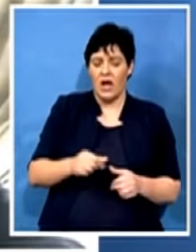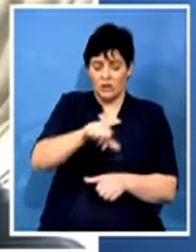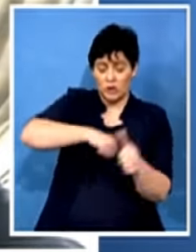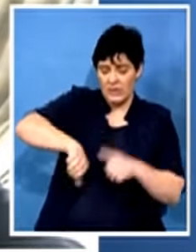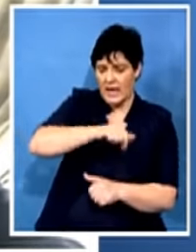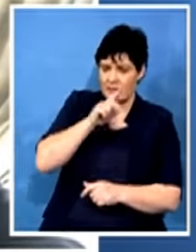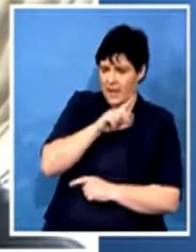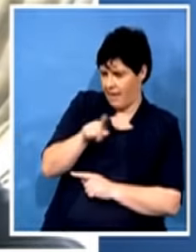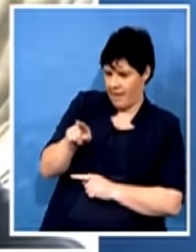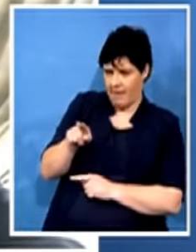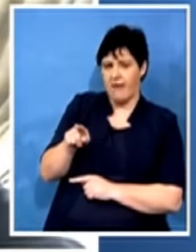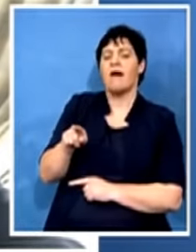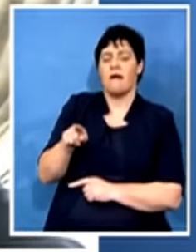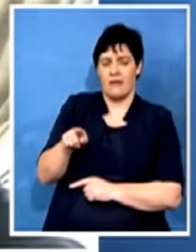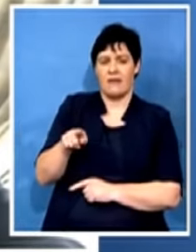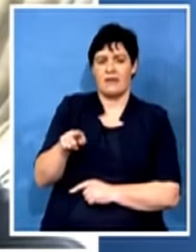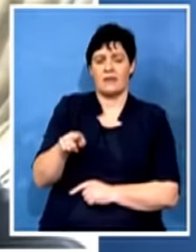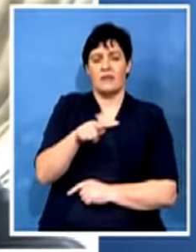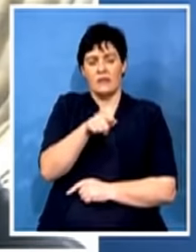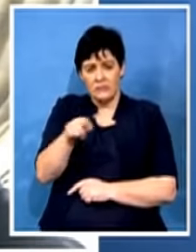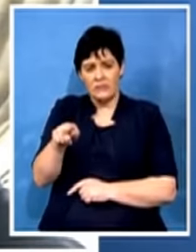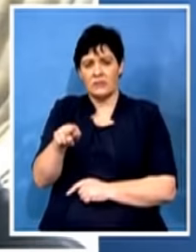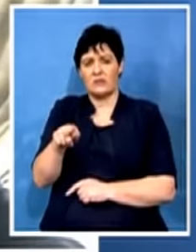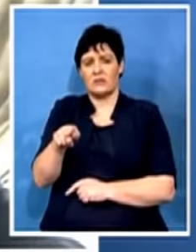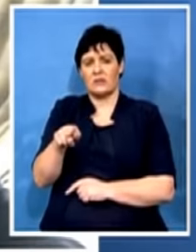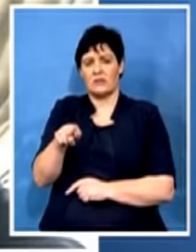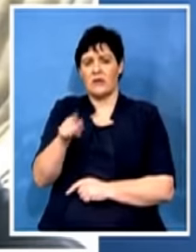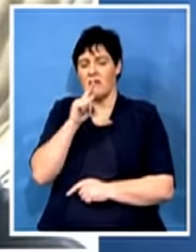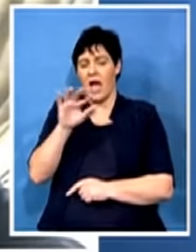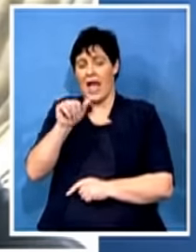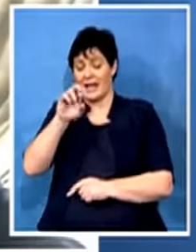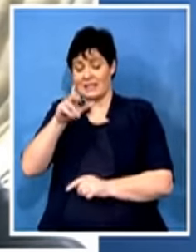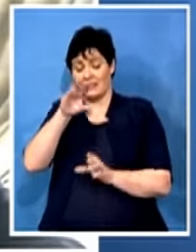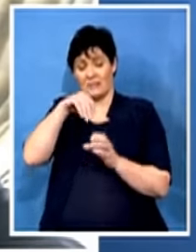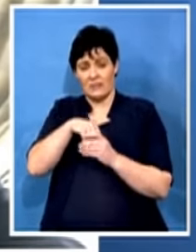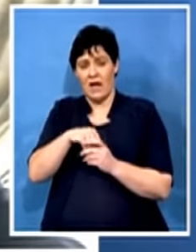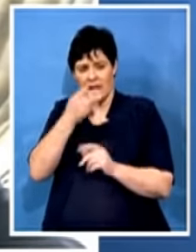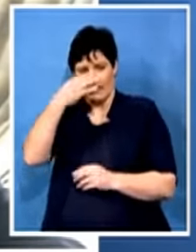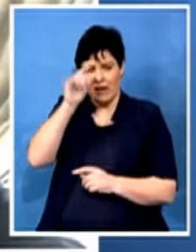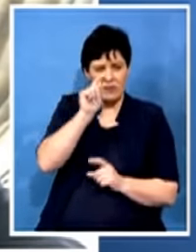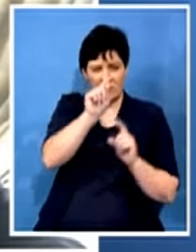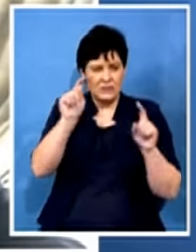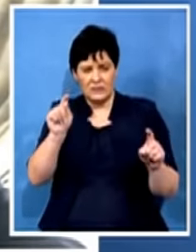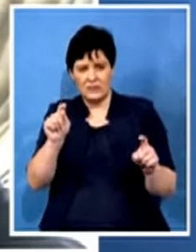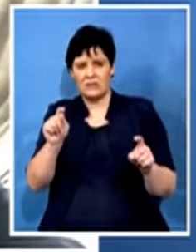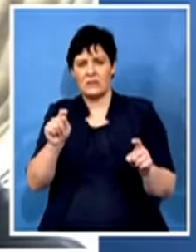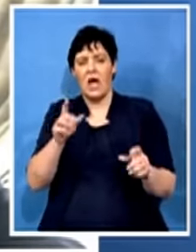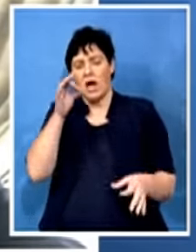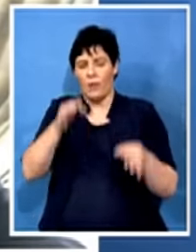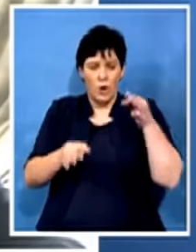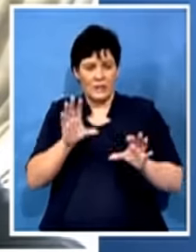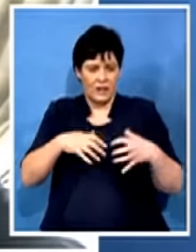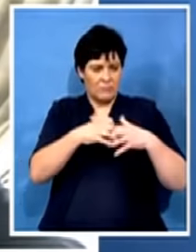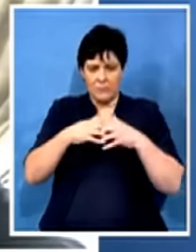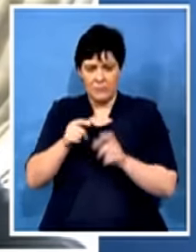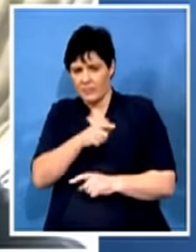are in the high echelons of the African National Congress and in government and in political formation, they must also be prosecuted and